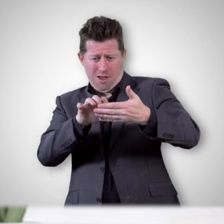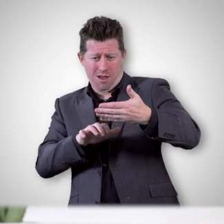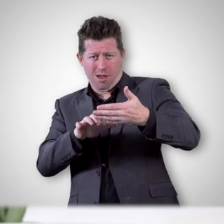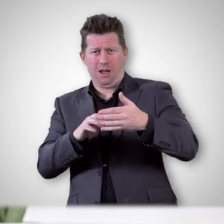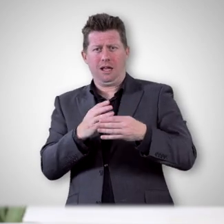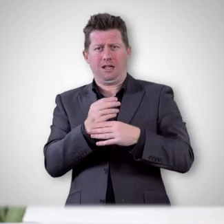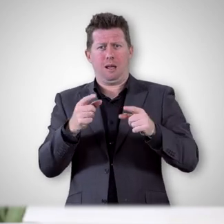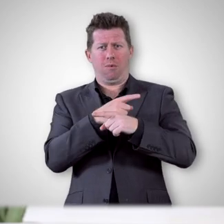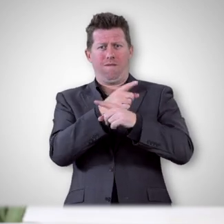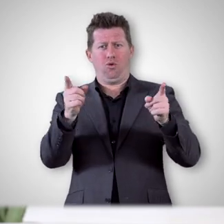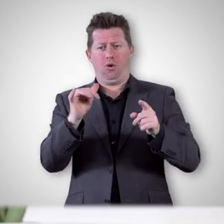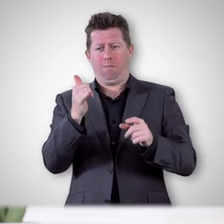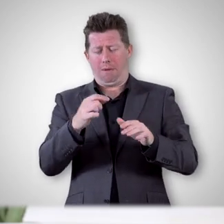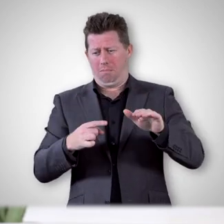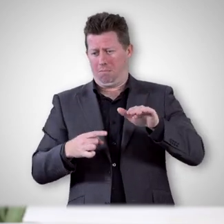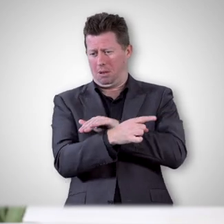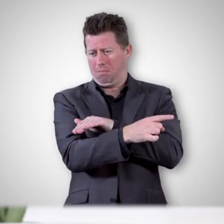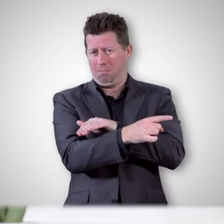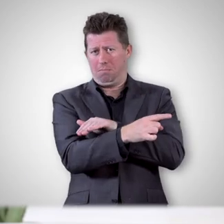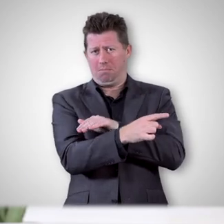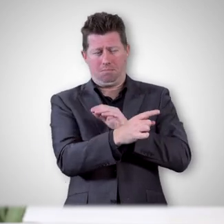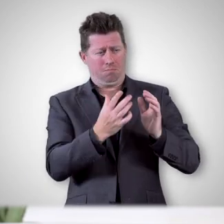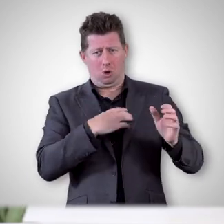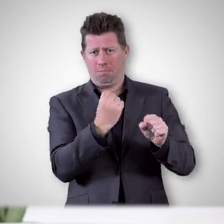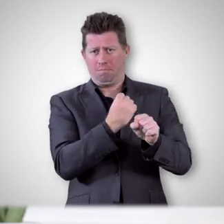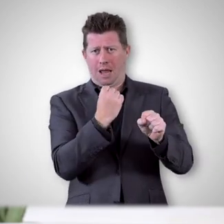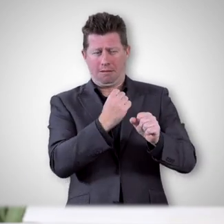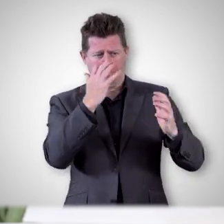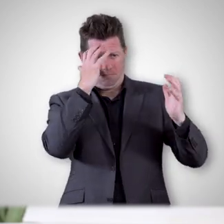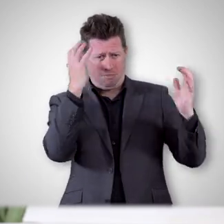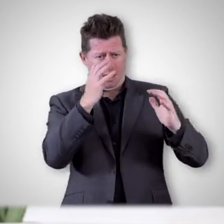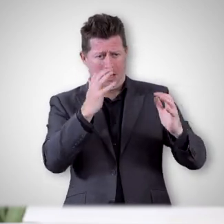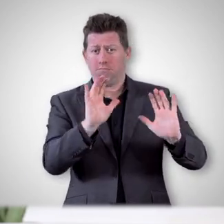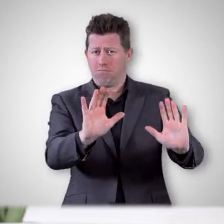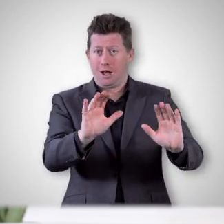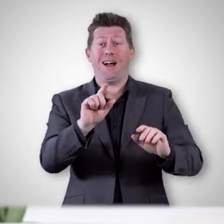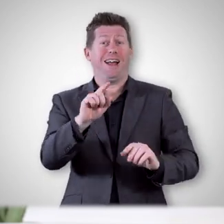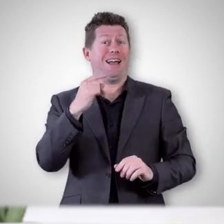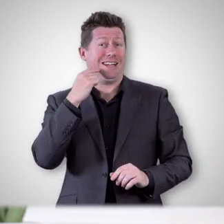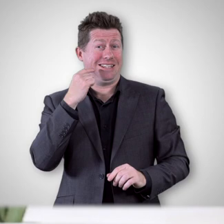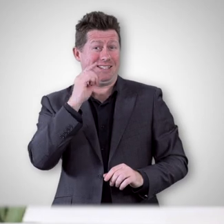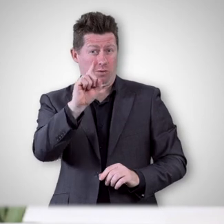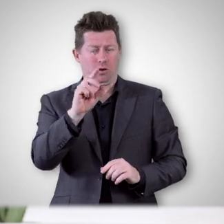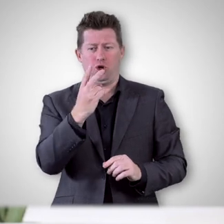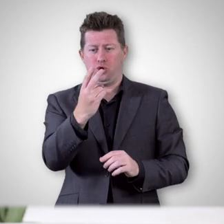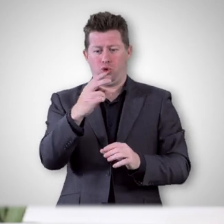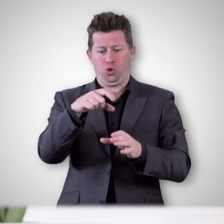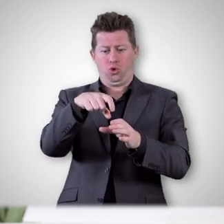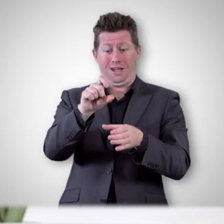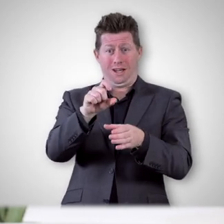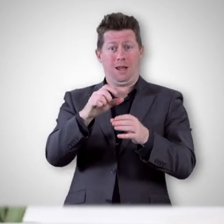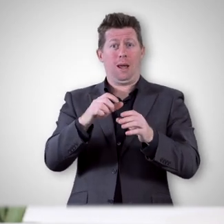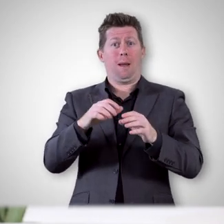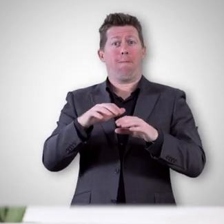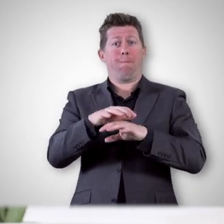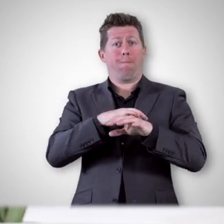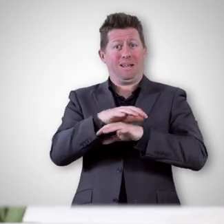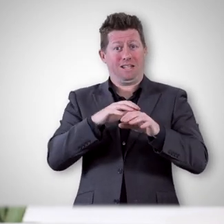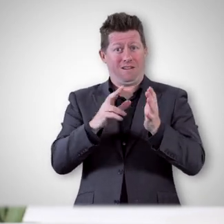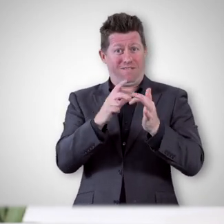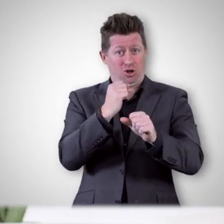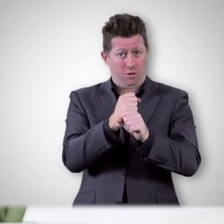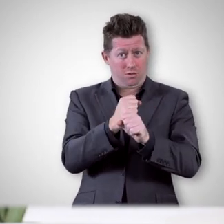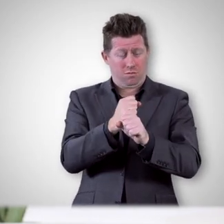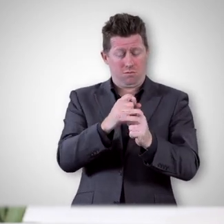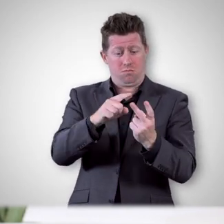this dish because some of you might want to run right out and make it. Now this is going to be pretty easy. You're going to get two cans of mixed vegetables,